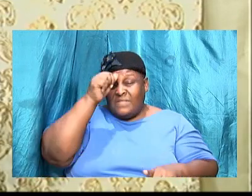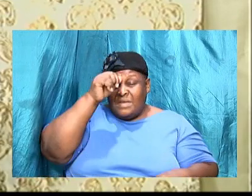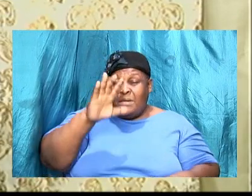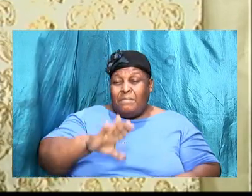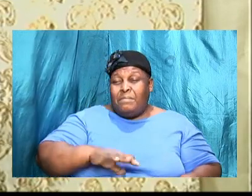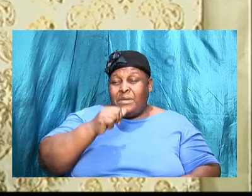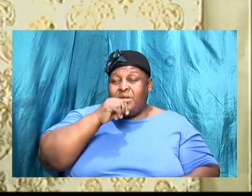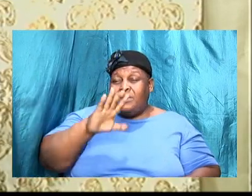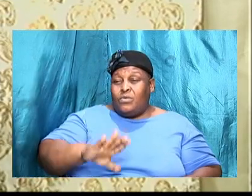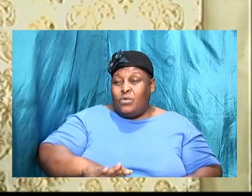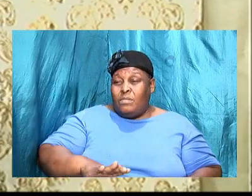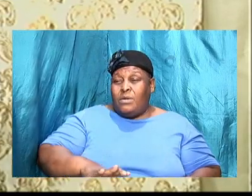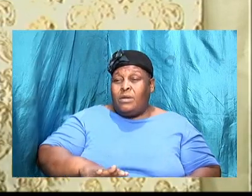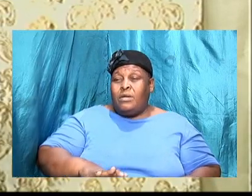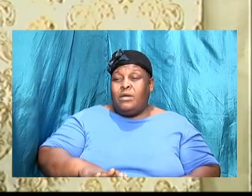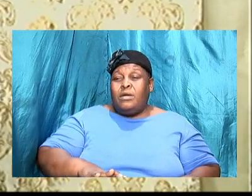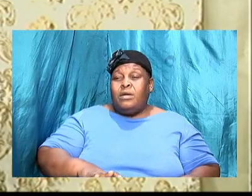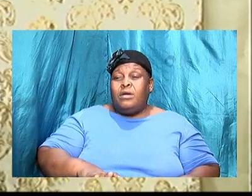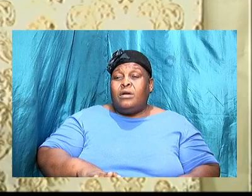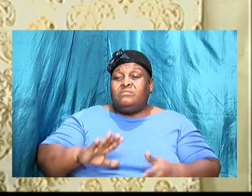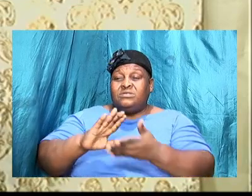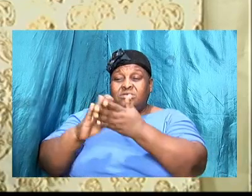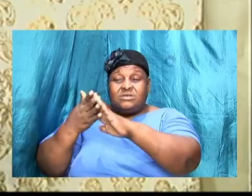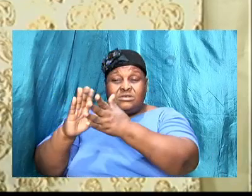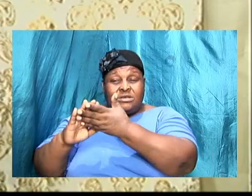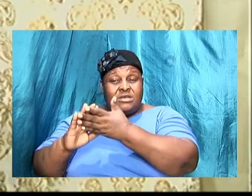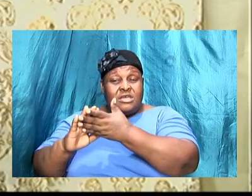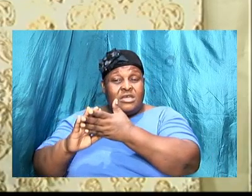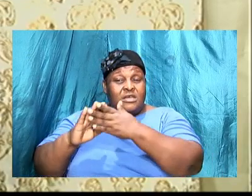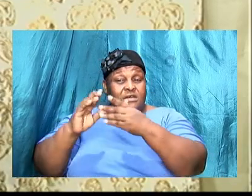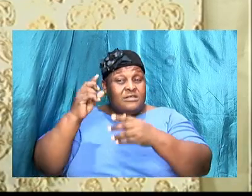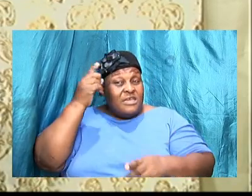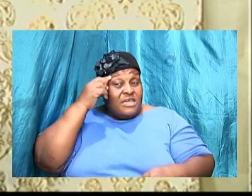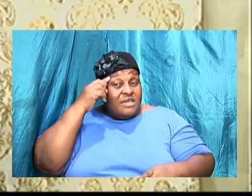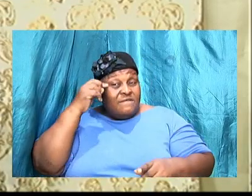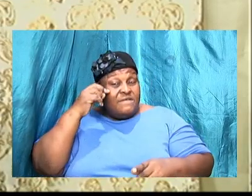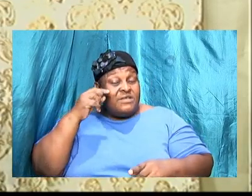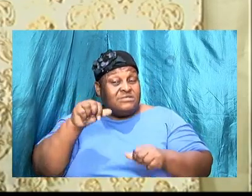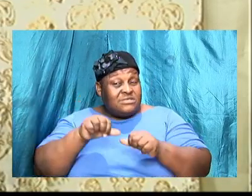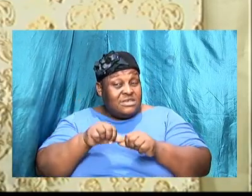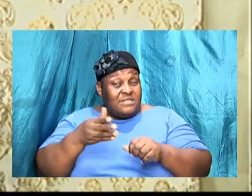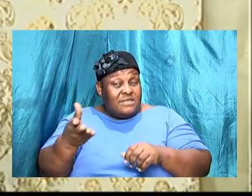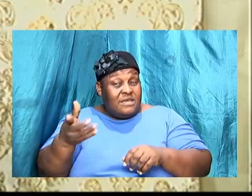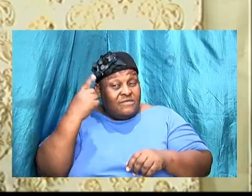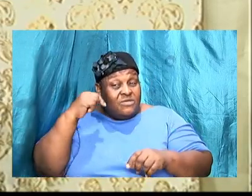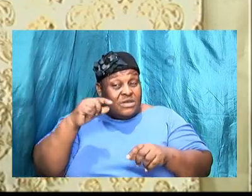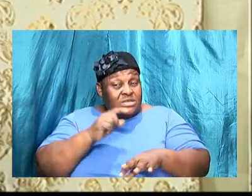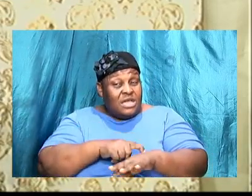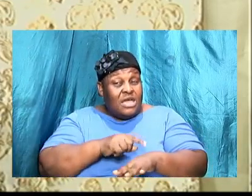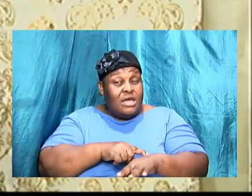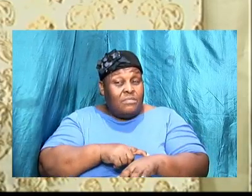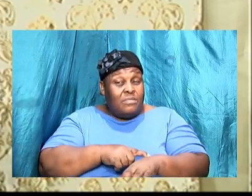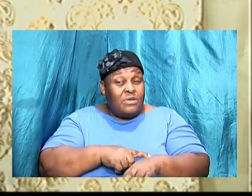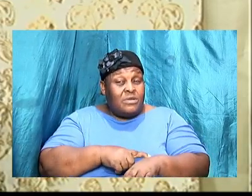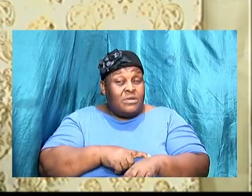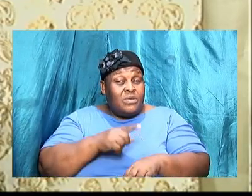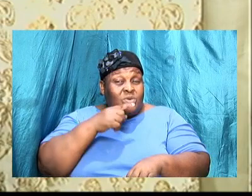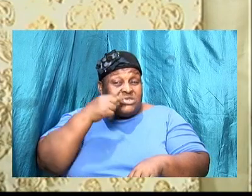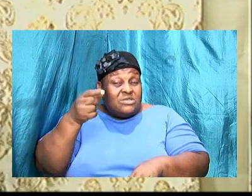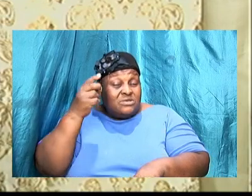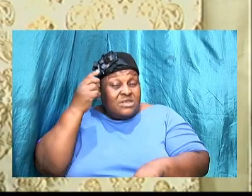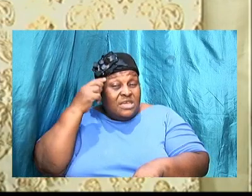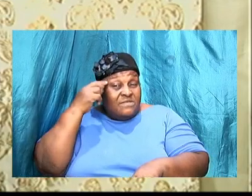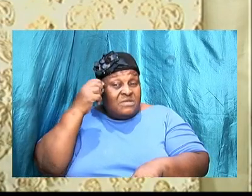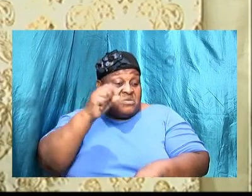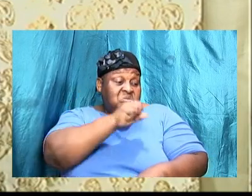of Keilah David dwelled there for a time but it was told David that look here Saul is coming and David